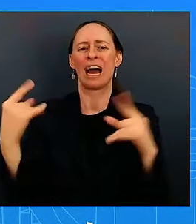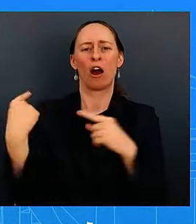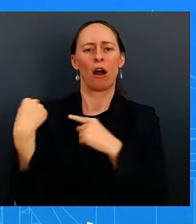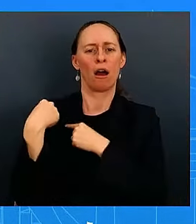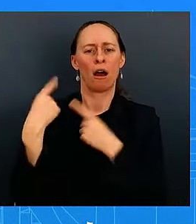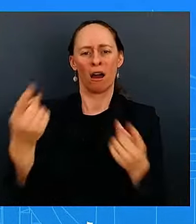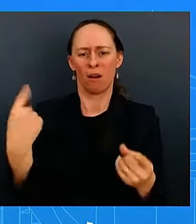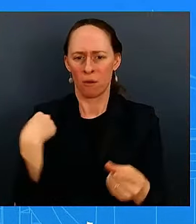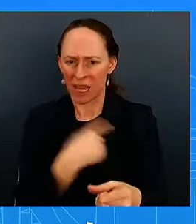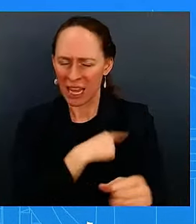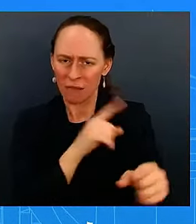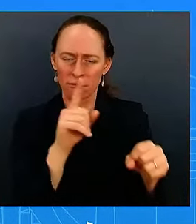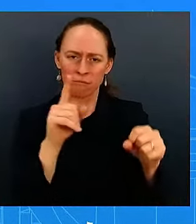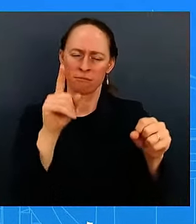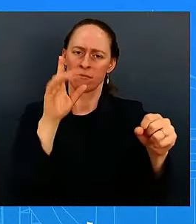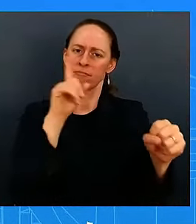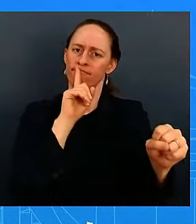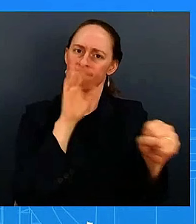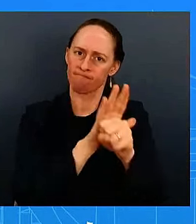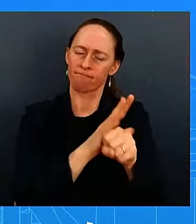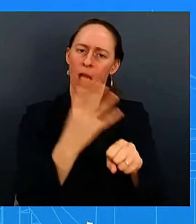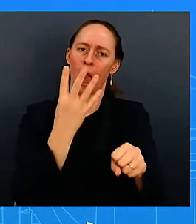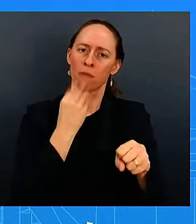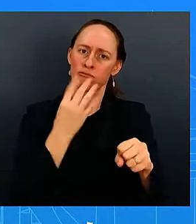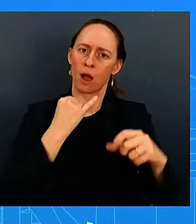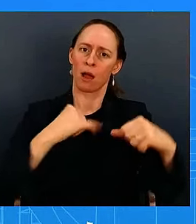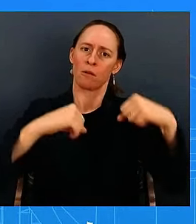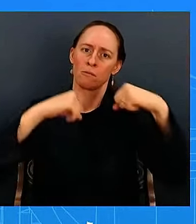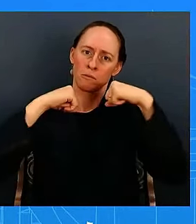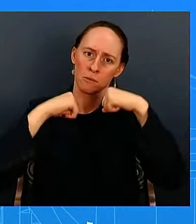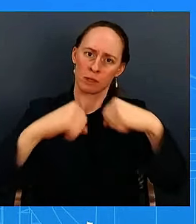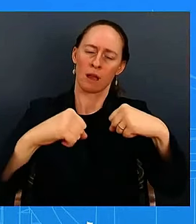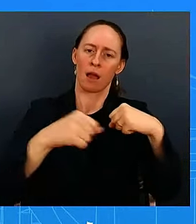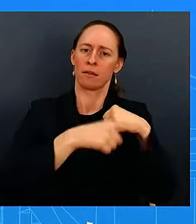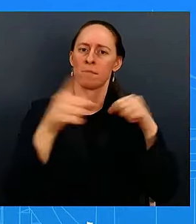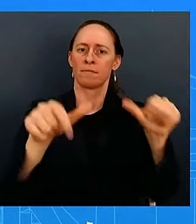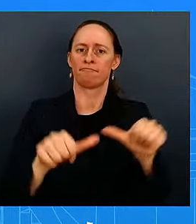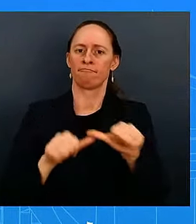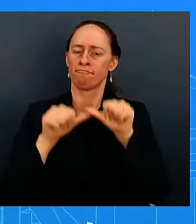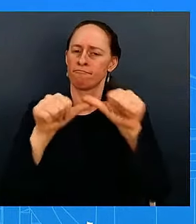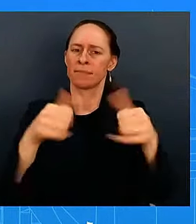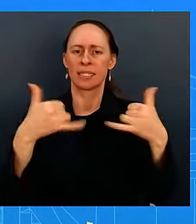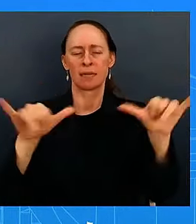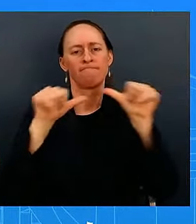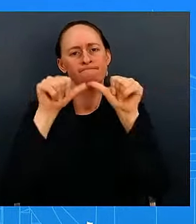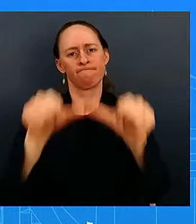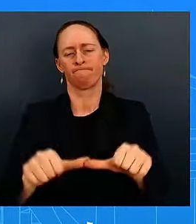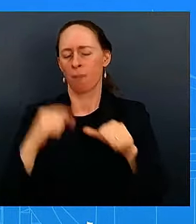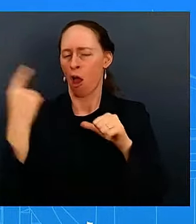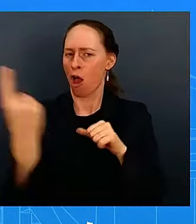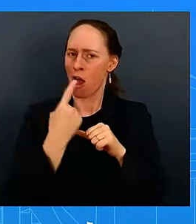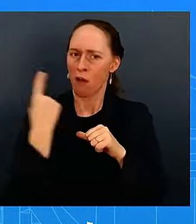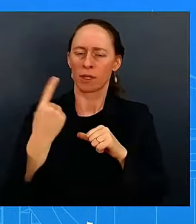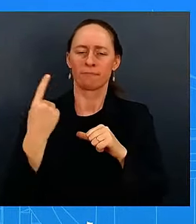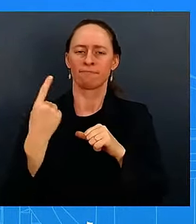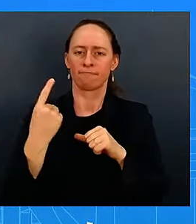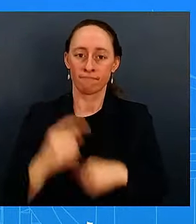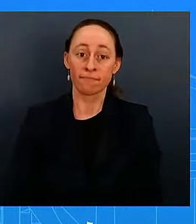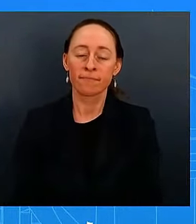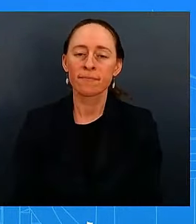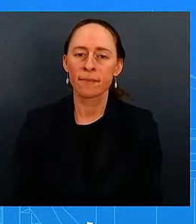is ironclad we are unwavering uh um waving against all uh um